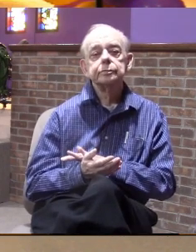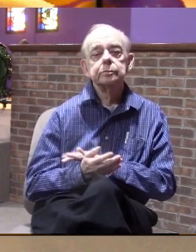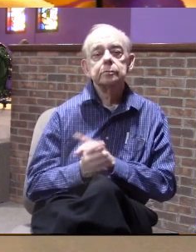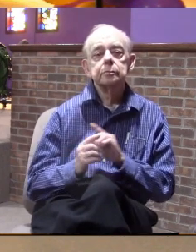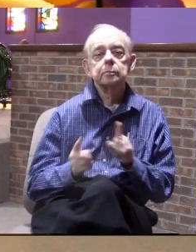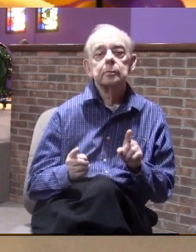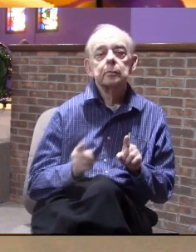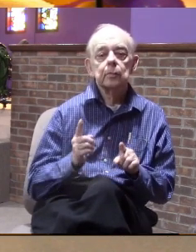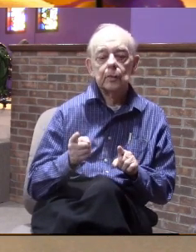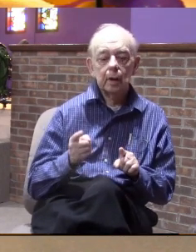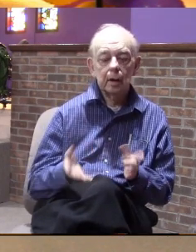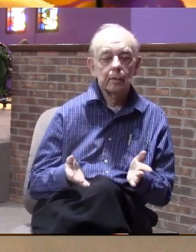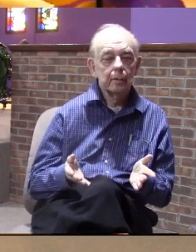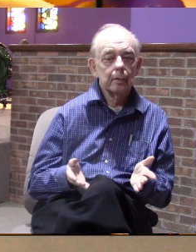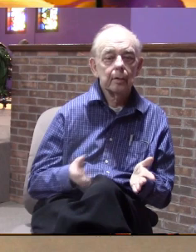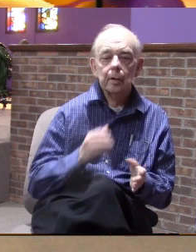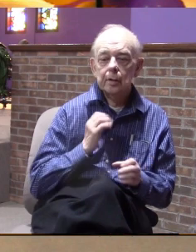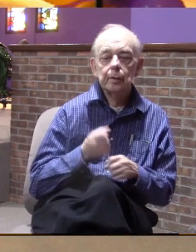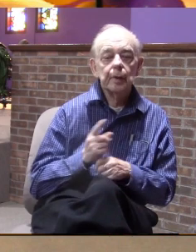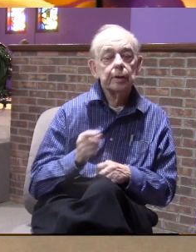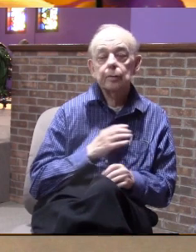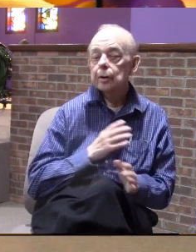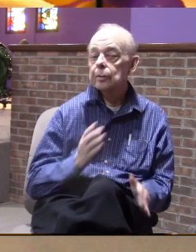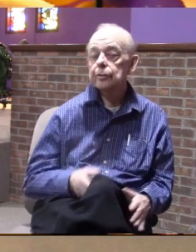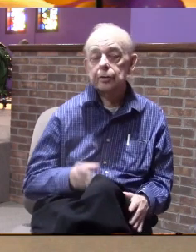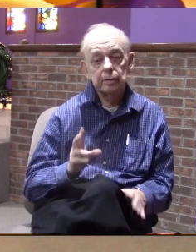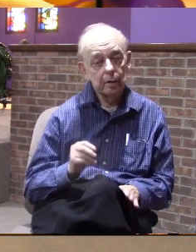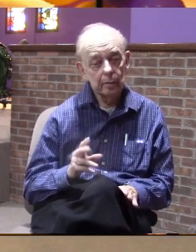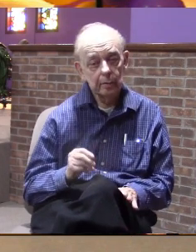but your being here does not make you a Christian